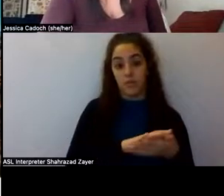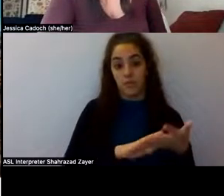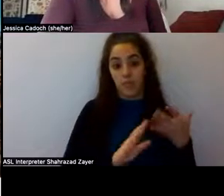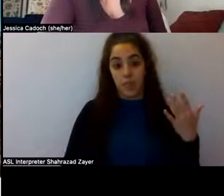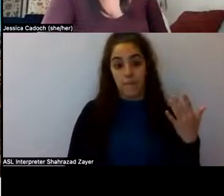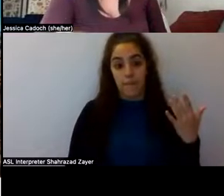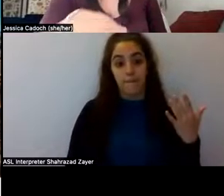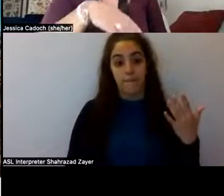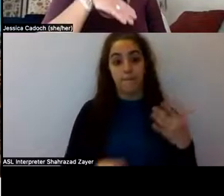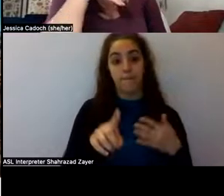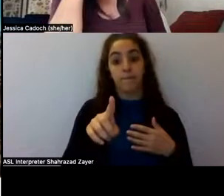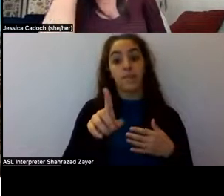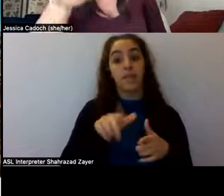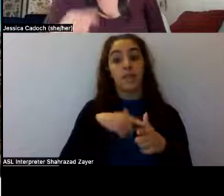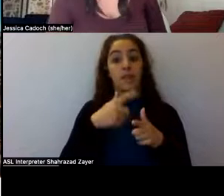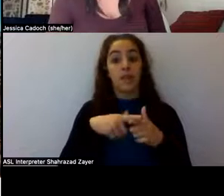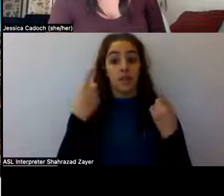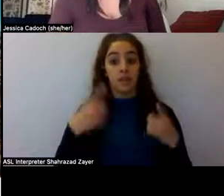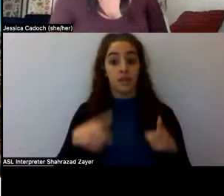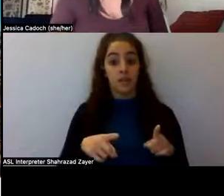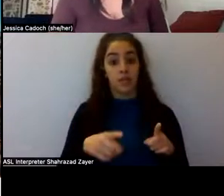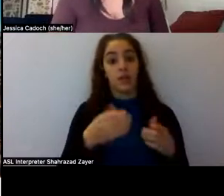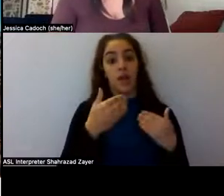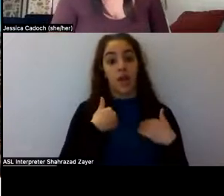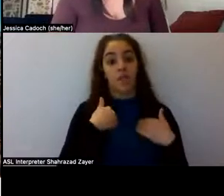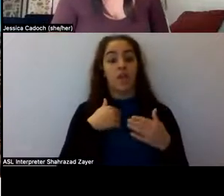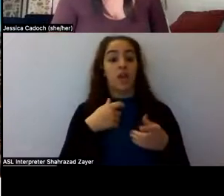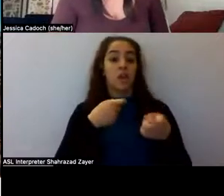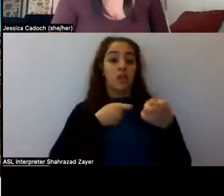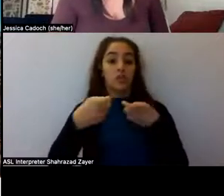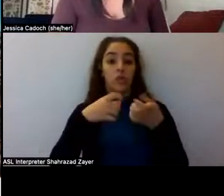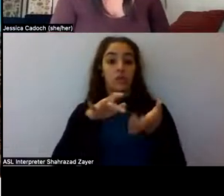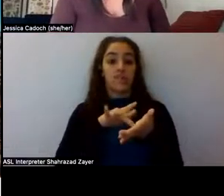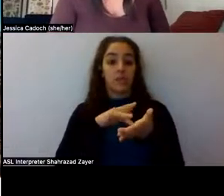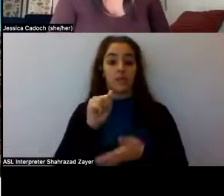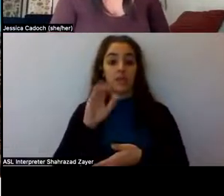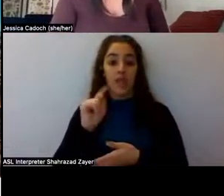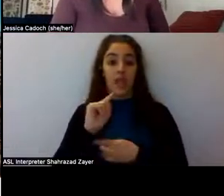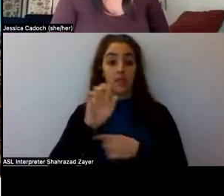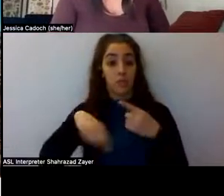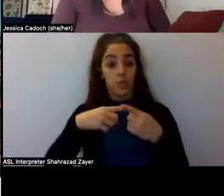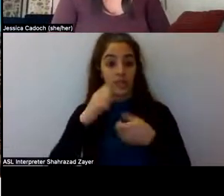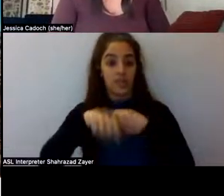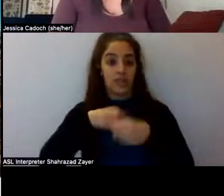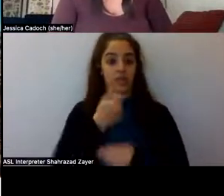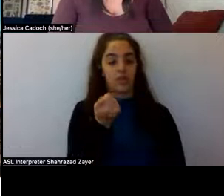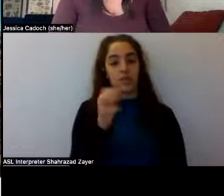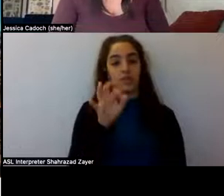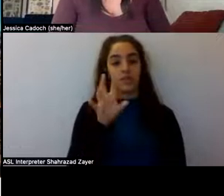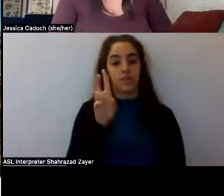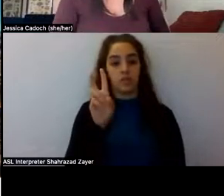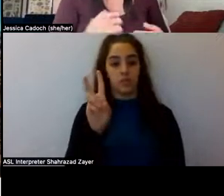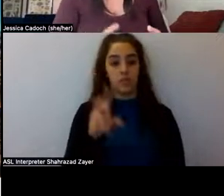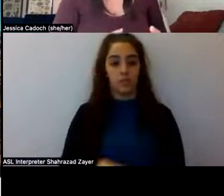so, and then came, uh, the Controlled Substances Act in 1972. Um, so this was, um,